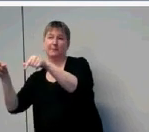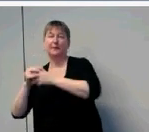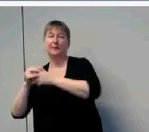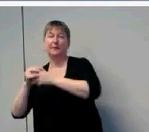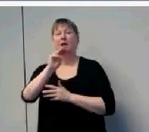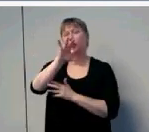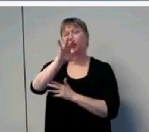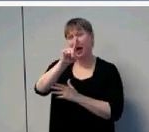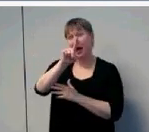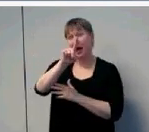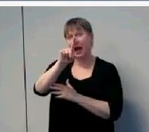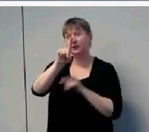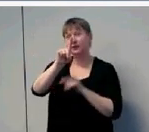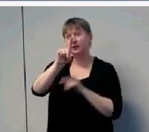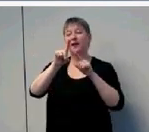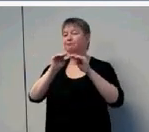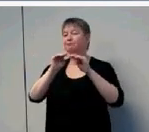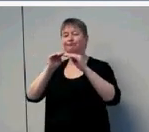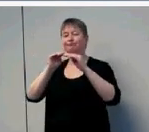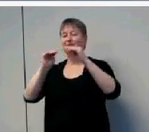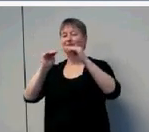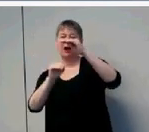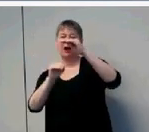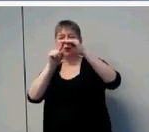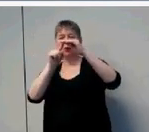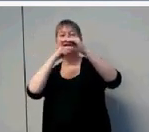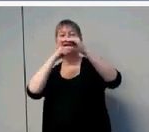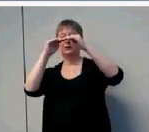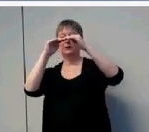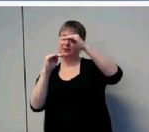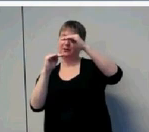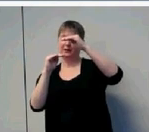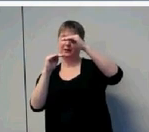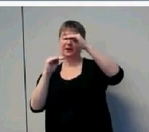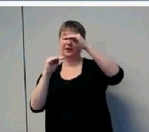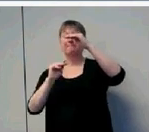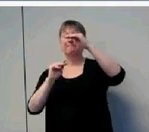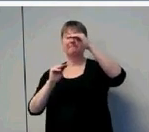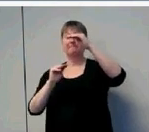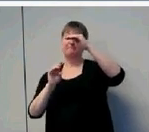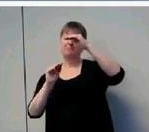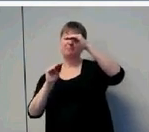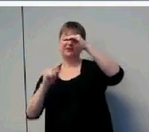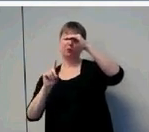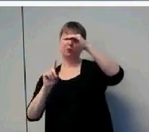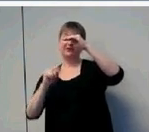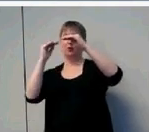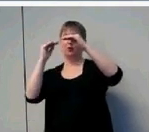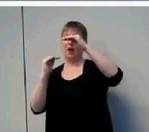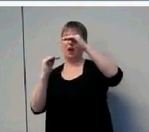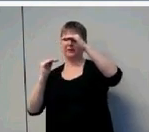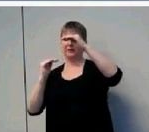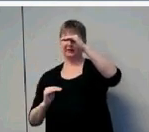standard deviation down, moderate, severe. They're almost two standard deviations down. So we're not saying